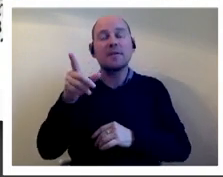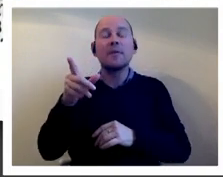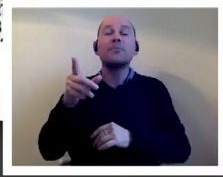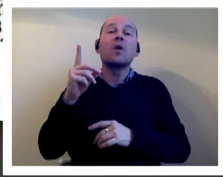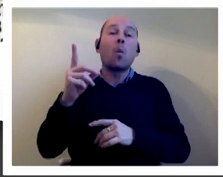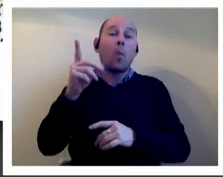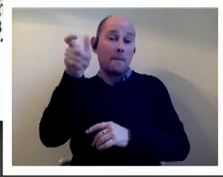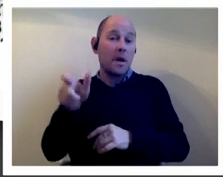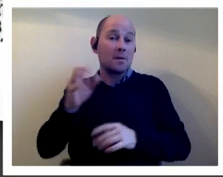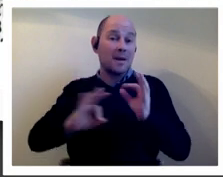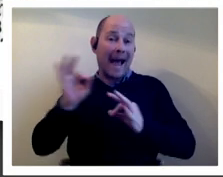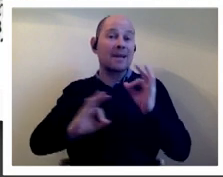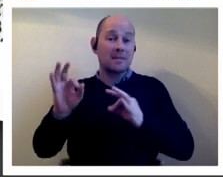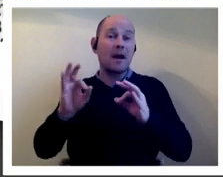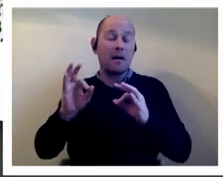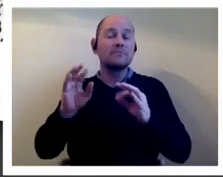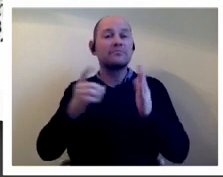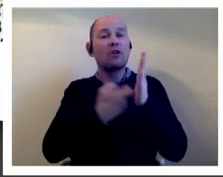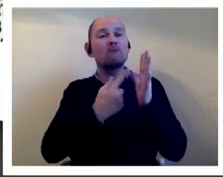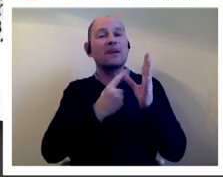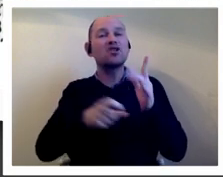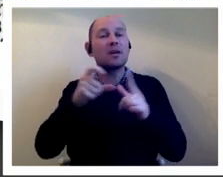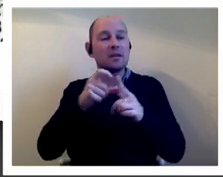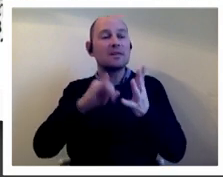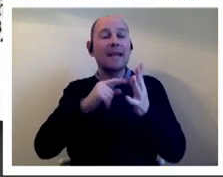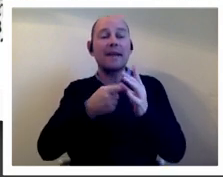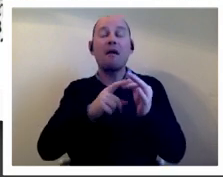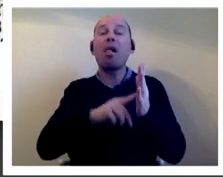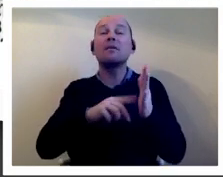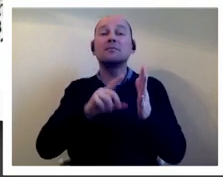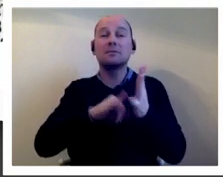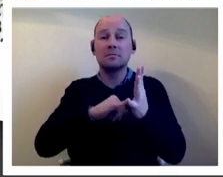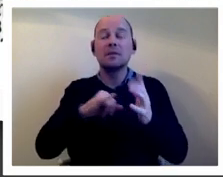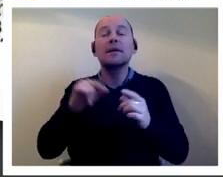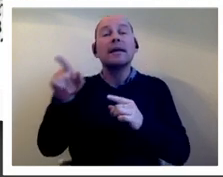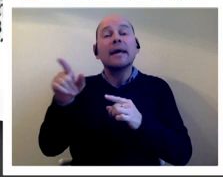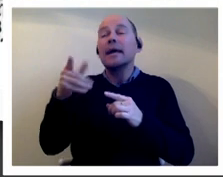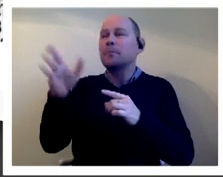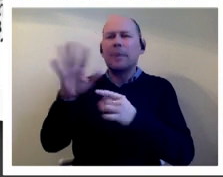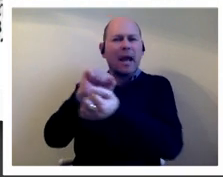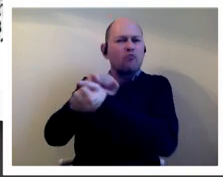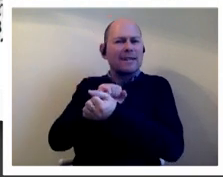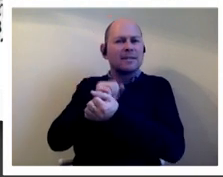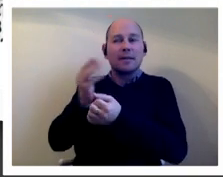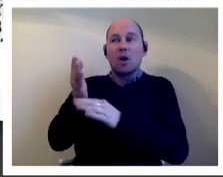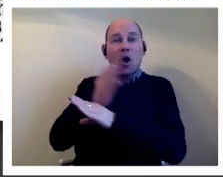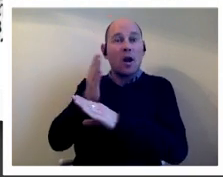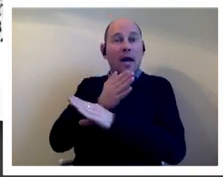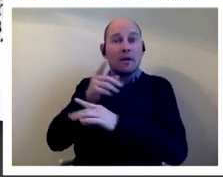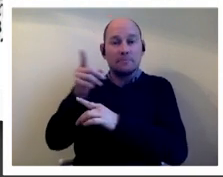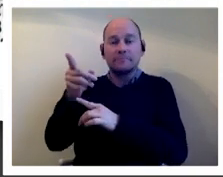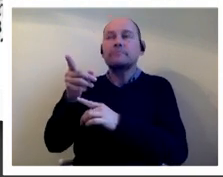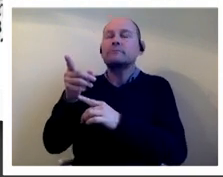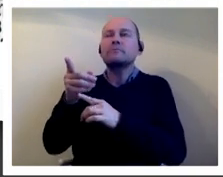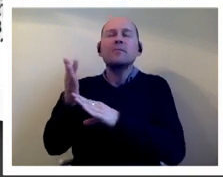now richard sandals had been arrested a couple of years earlier when he'd made a speech on the balcony of the house of lords during one of the close 28